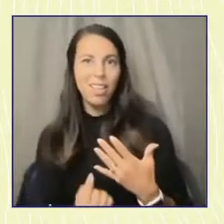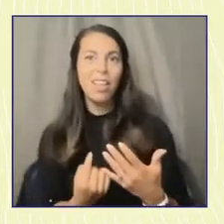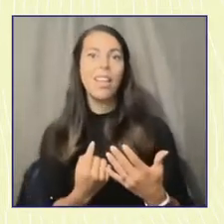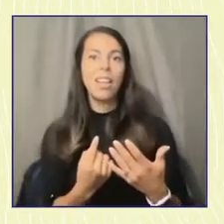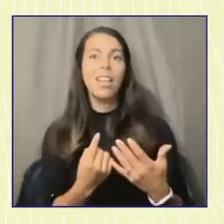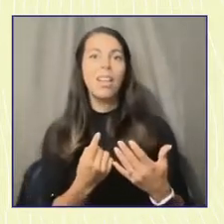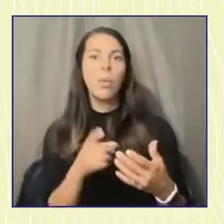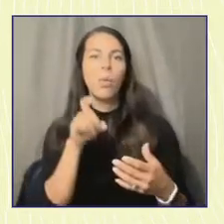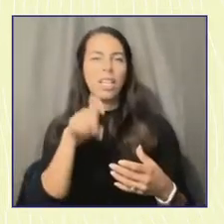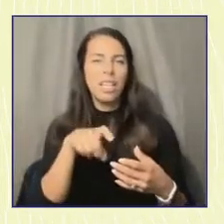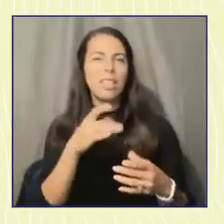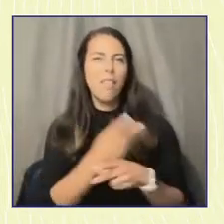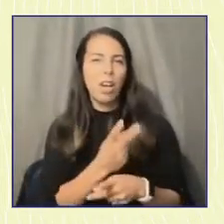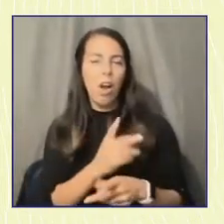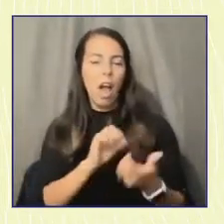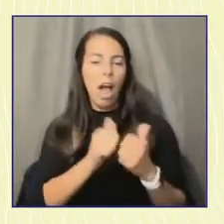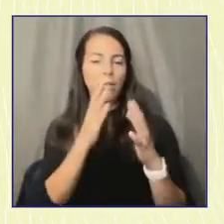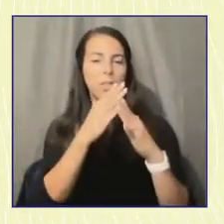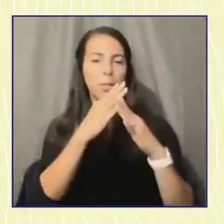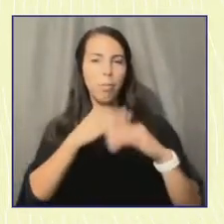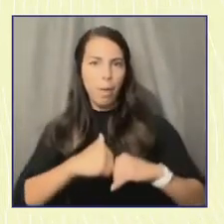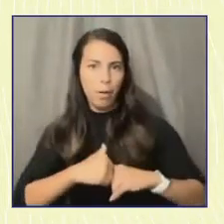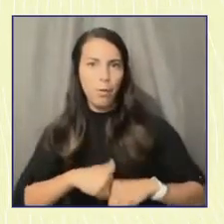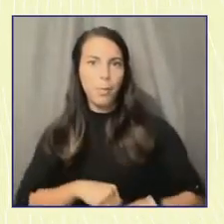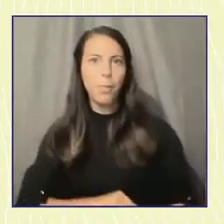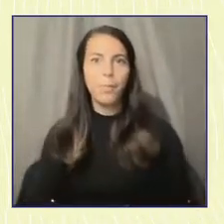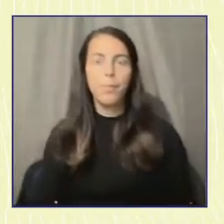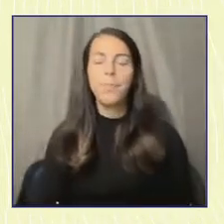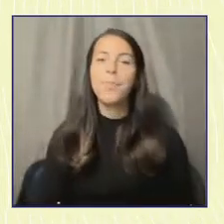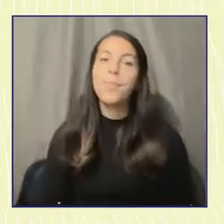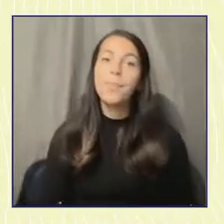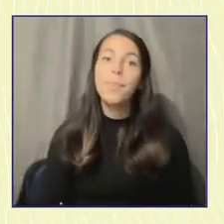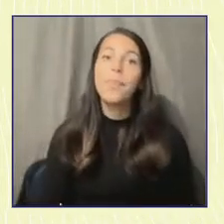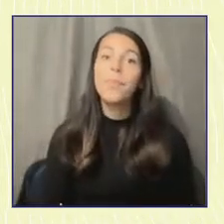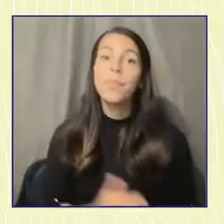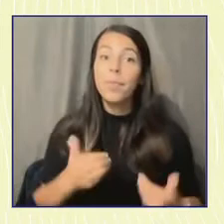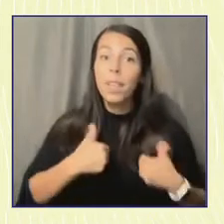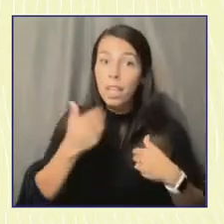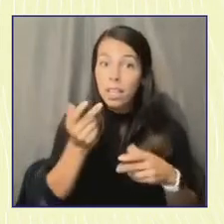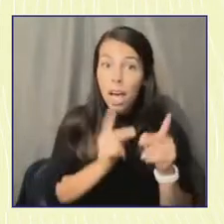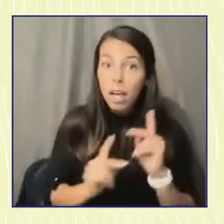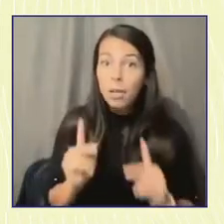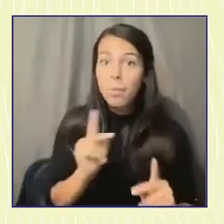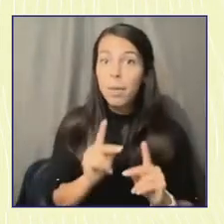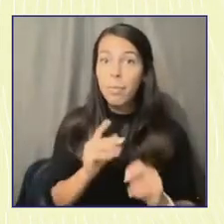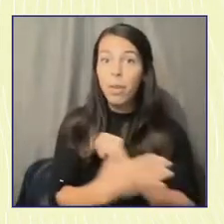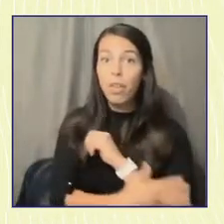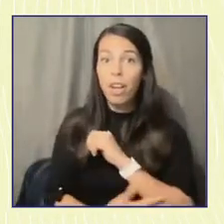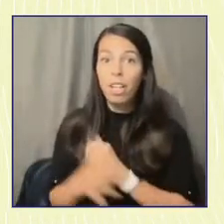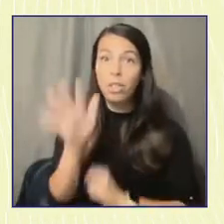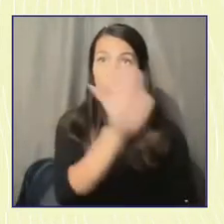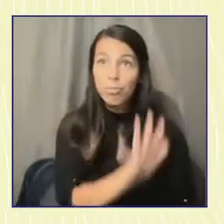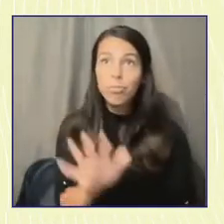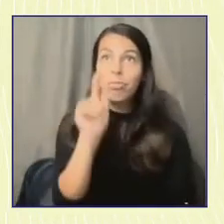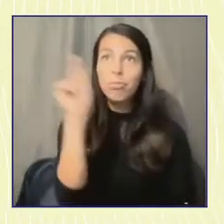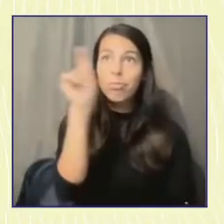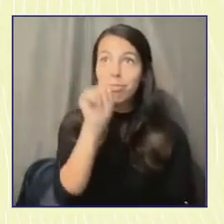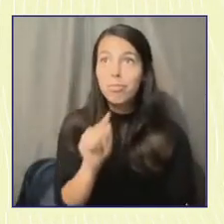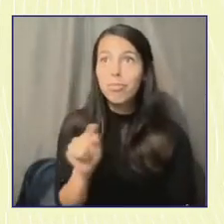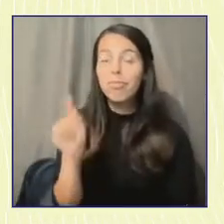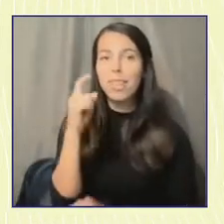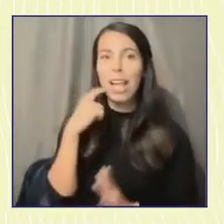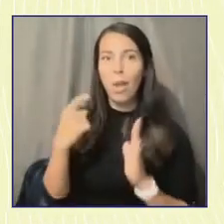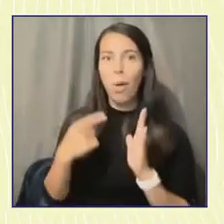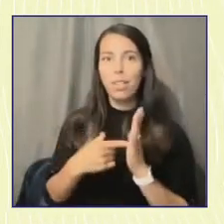enough to work through. You know, I think that young people across the country and I know I see that even here in Montana